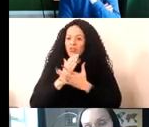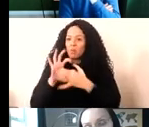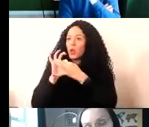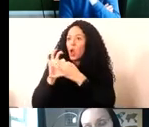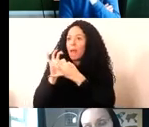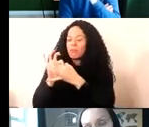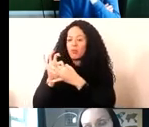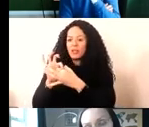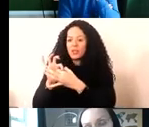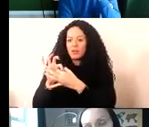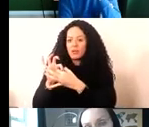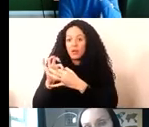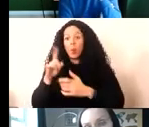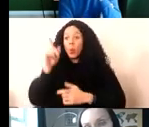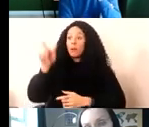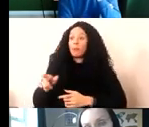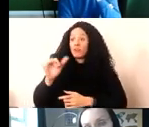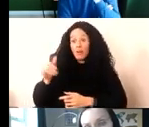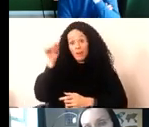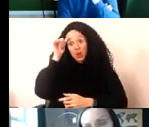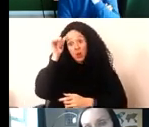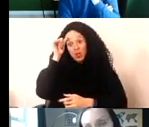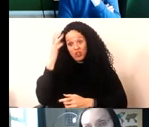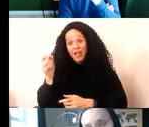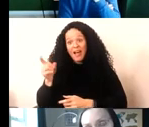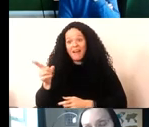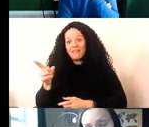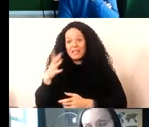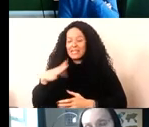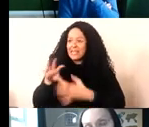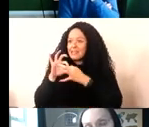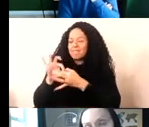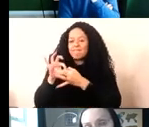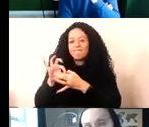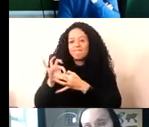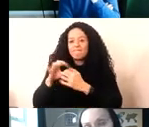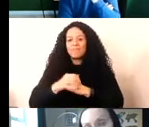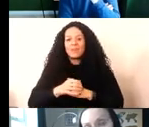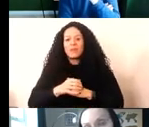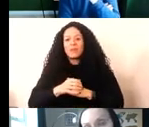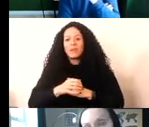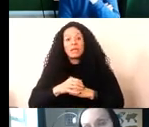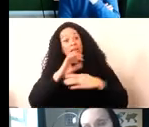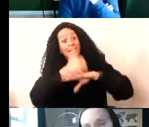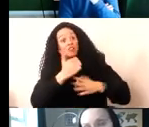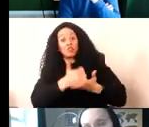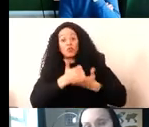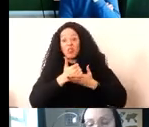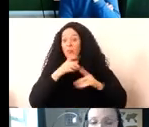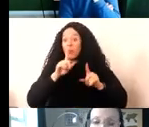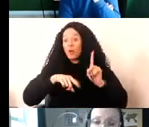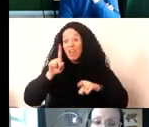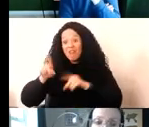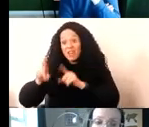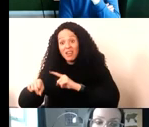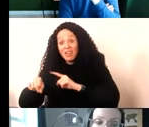one person is likely to hold all the knowledge you need to navigate these. But level of institutional support might vary, particularly for